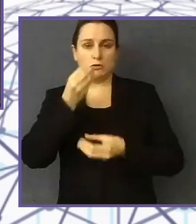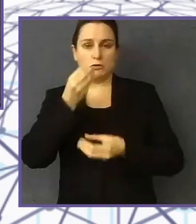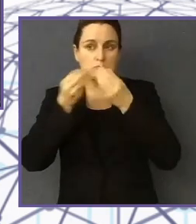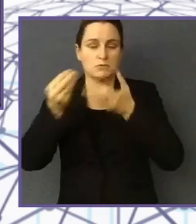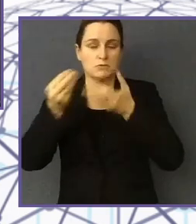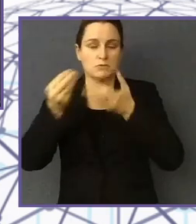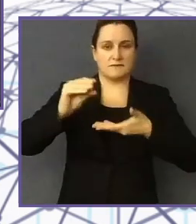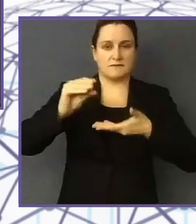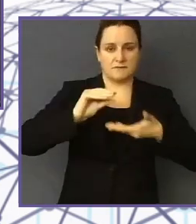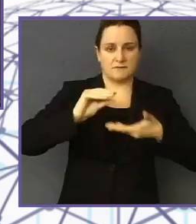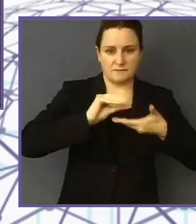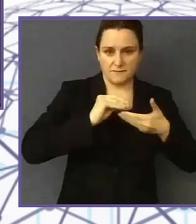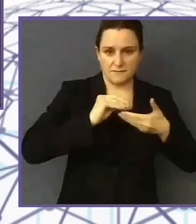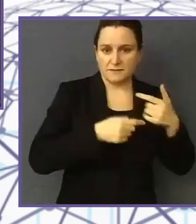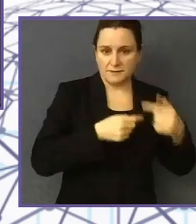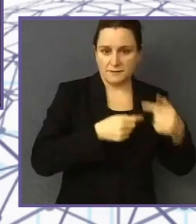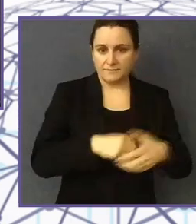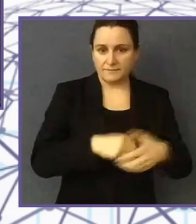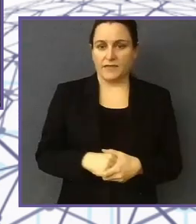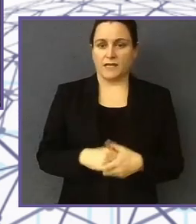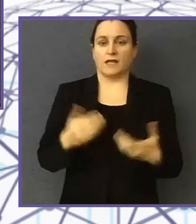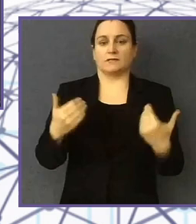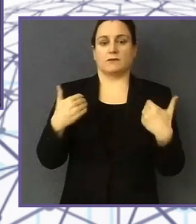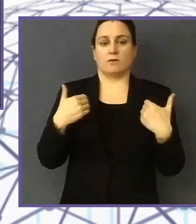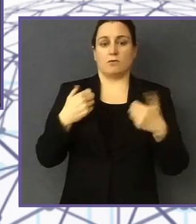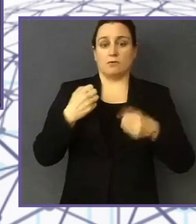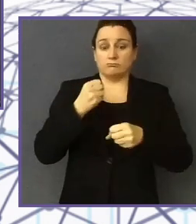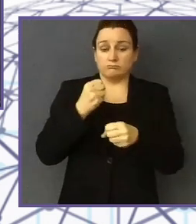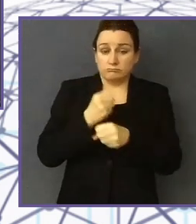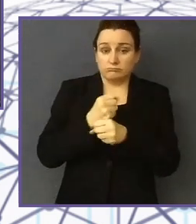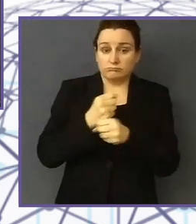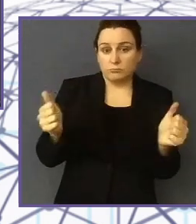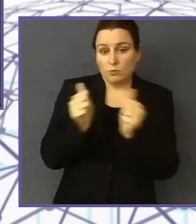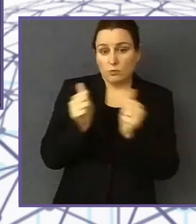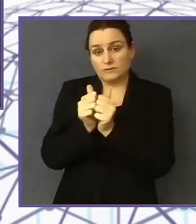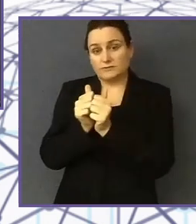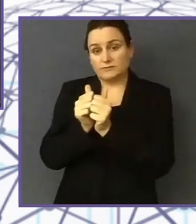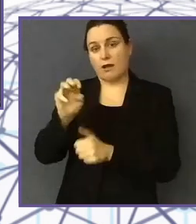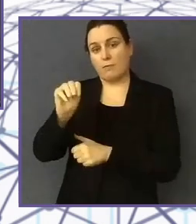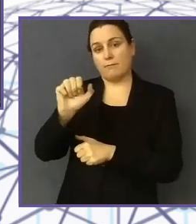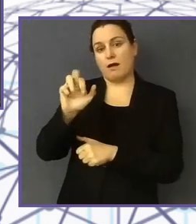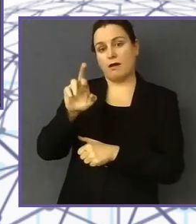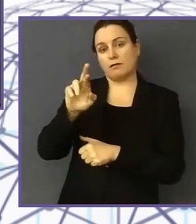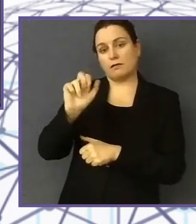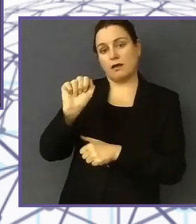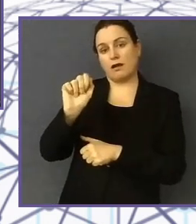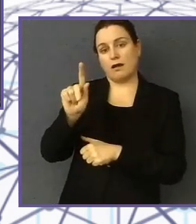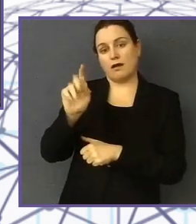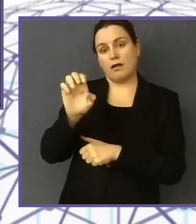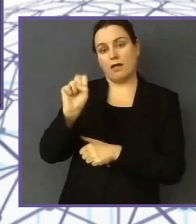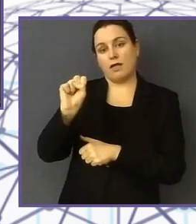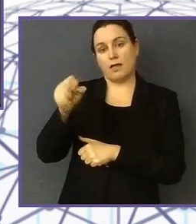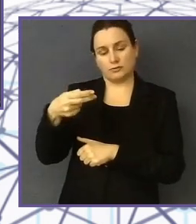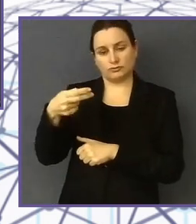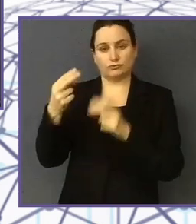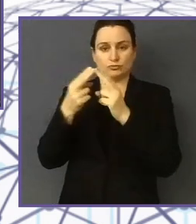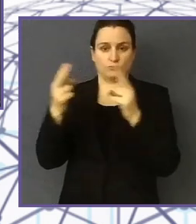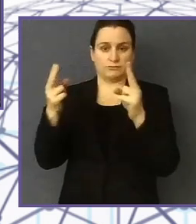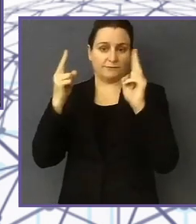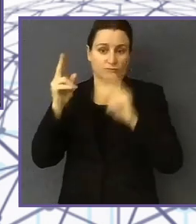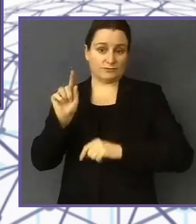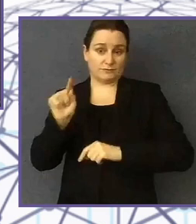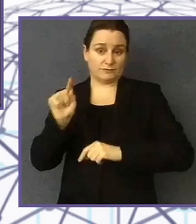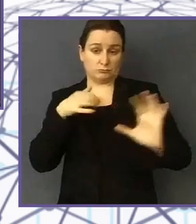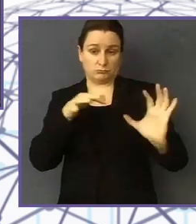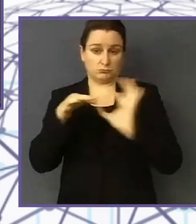even pediatrics to treat those children online. I've been also inviting, I think you